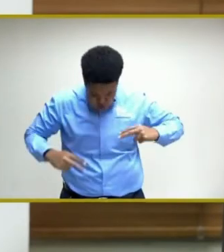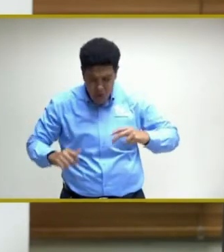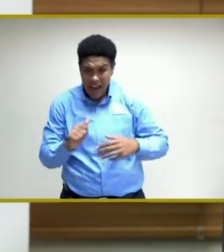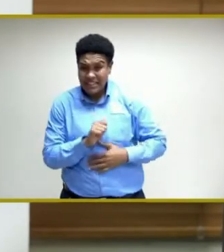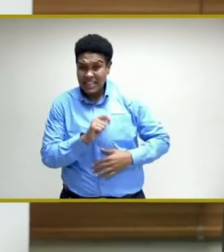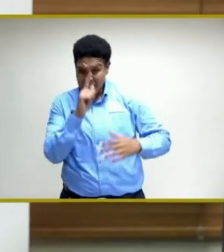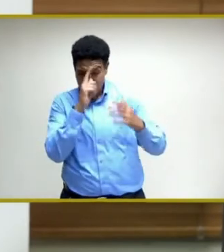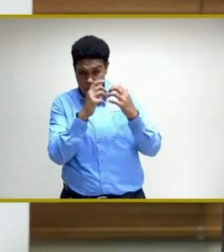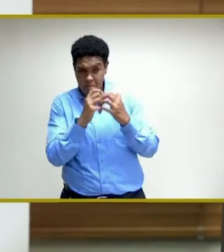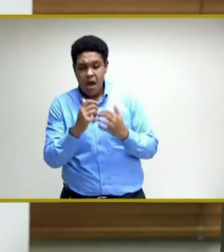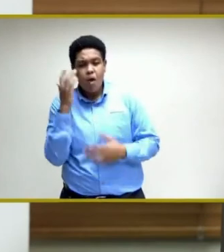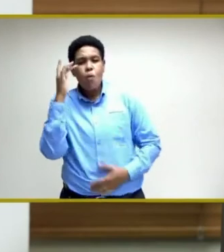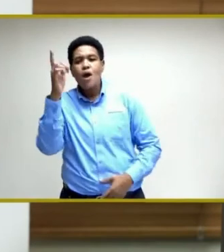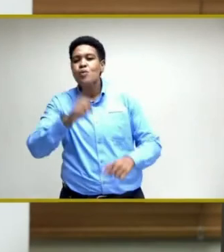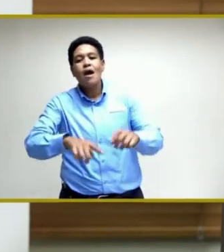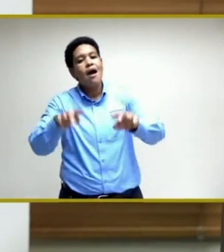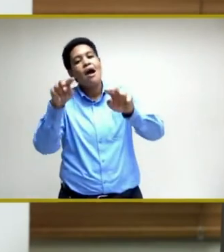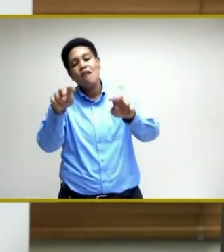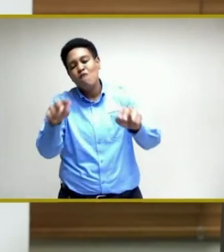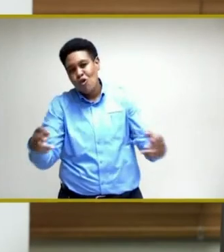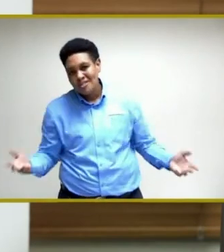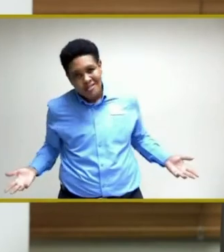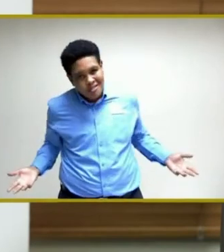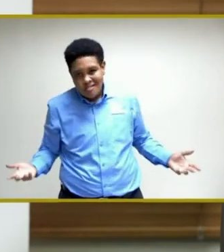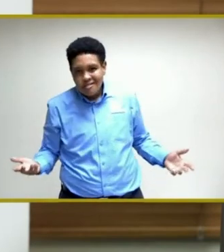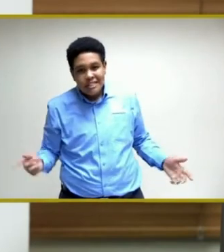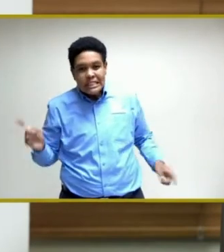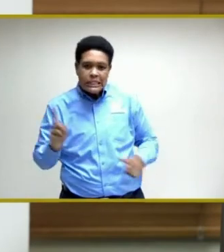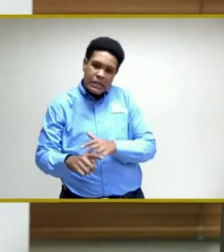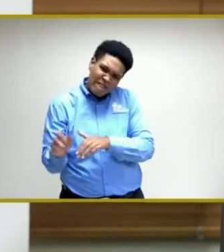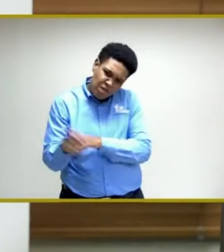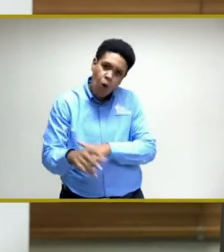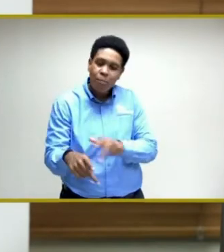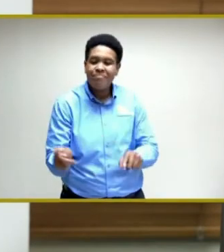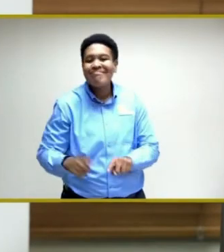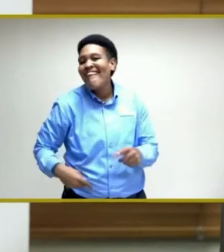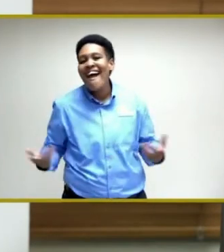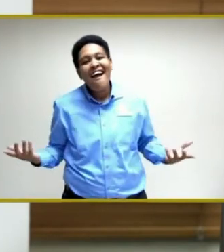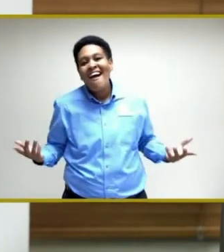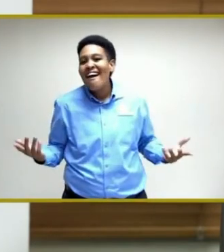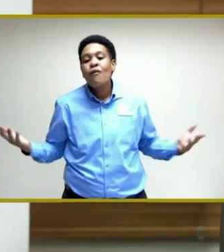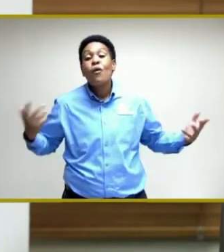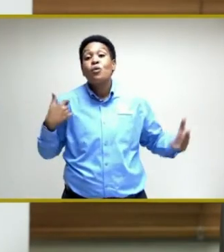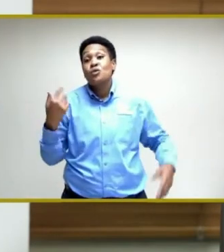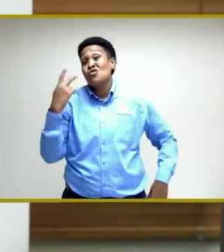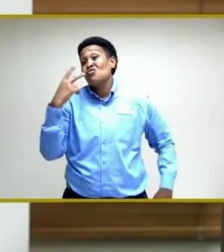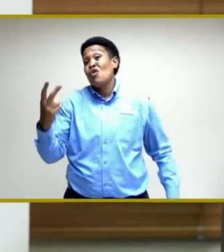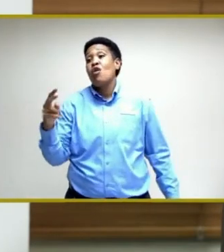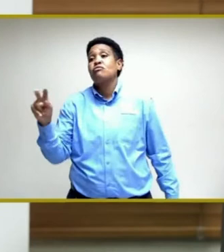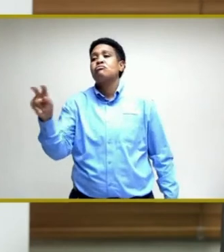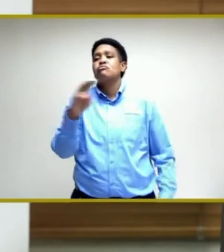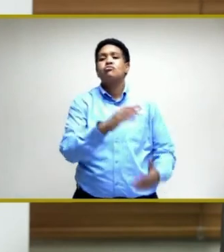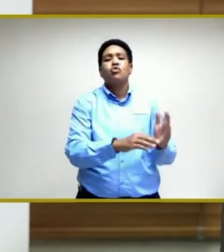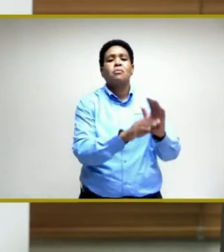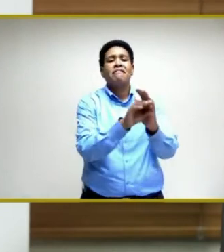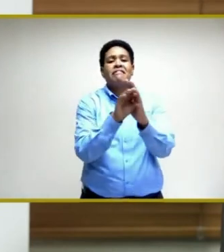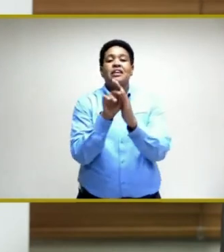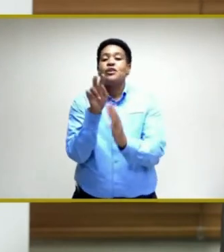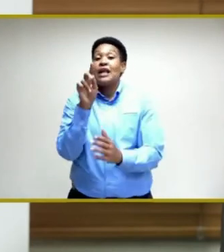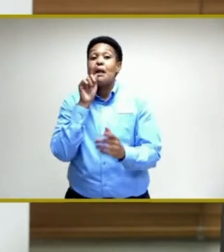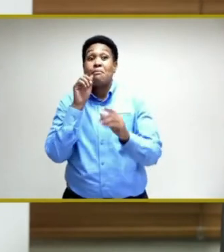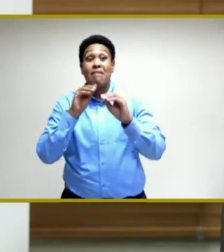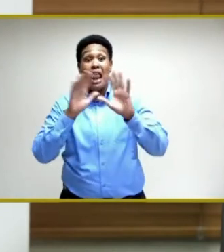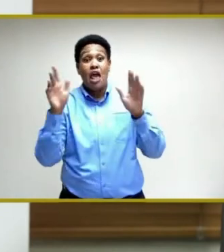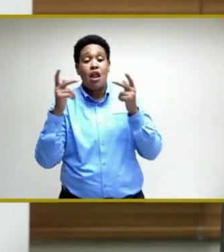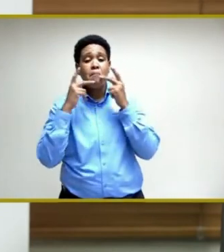because you can't enforce. And what we saw in some of the clips that were clearly public